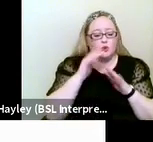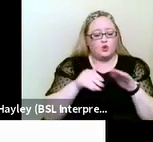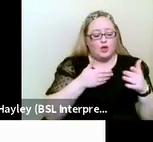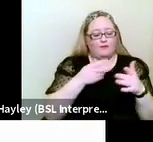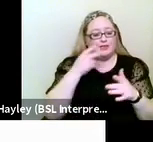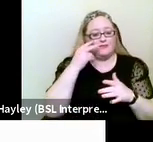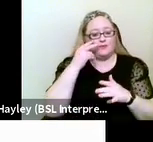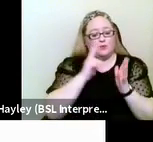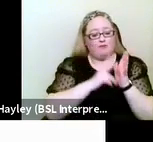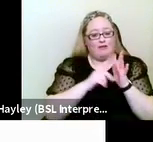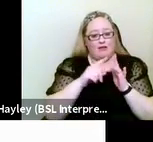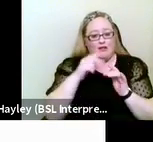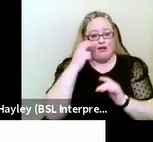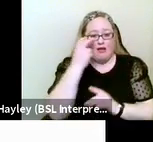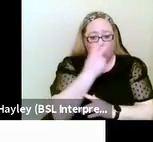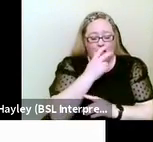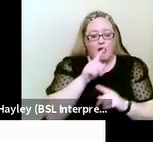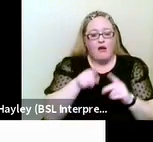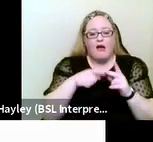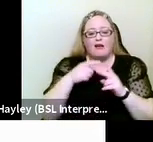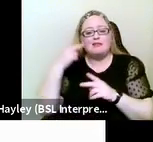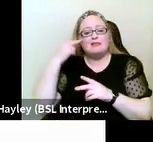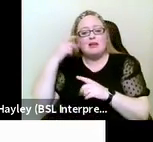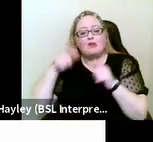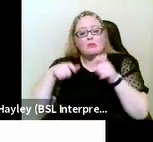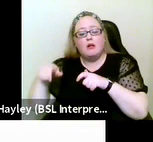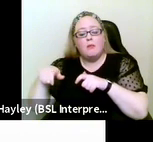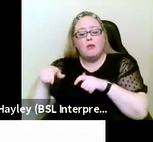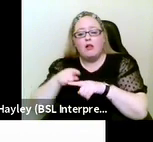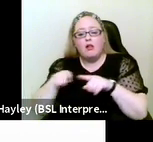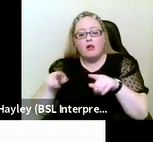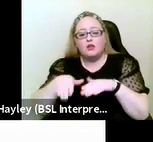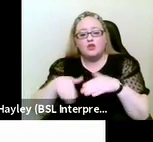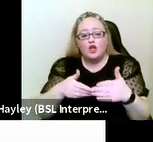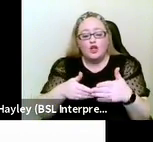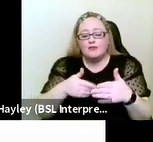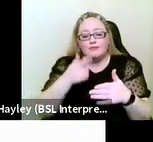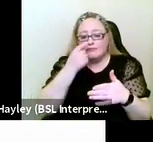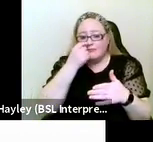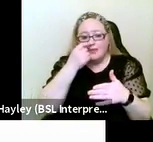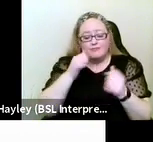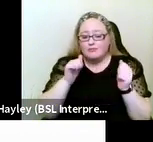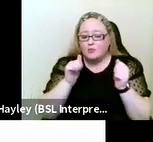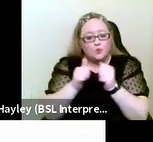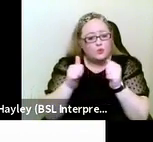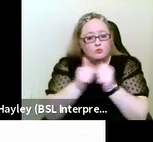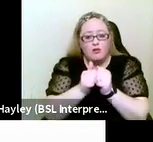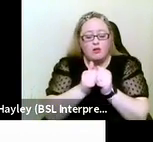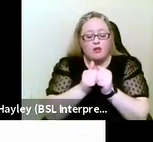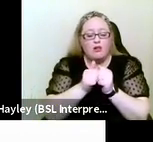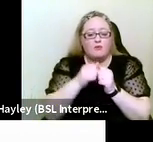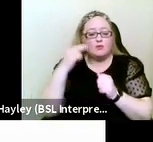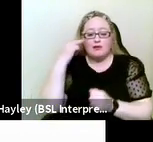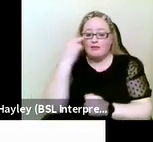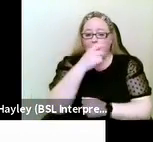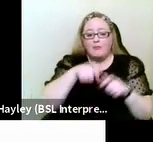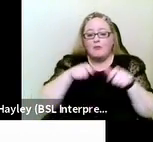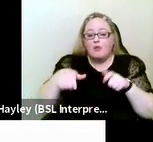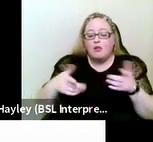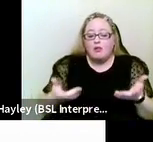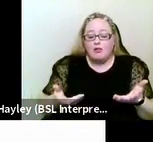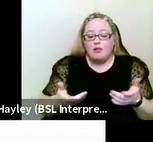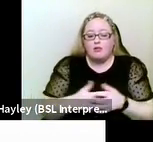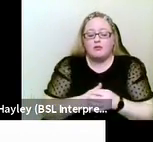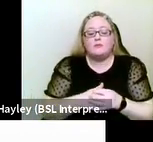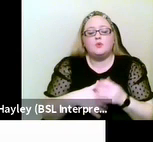and deaf people may not be suitable for dual sensory impaired deafblind people. Local authorities